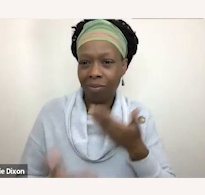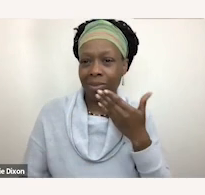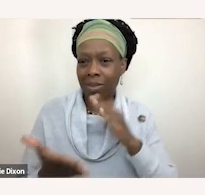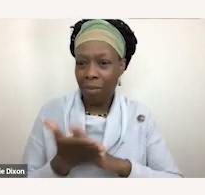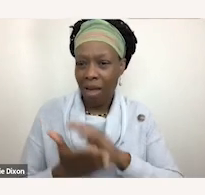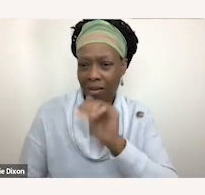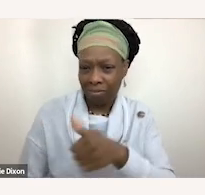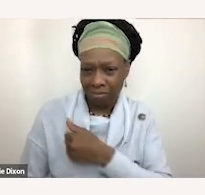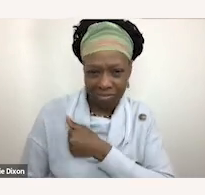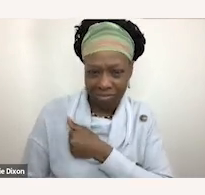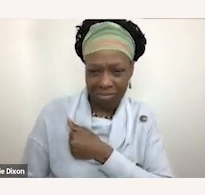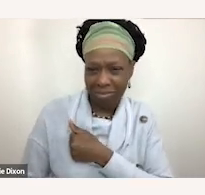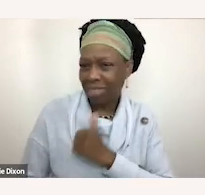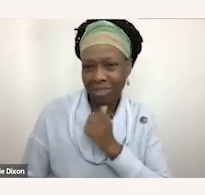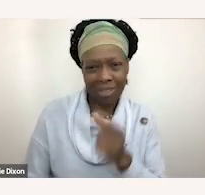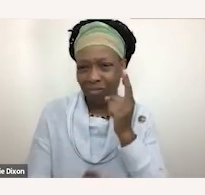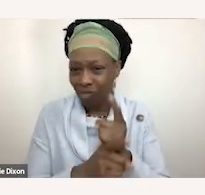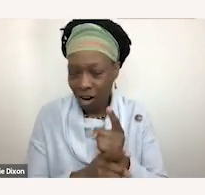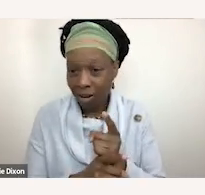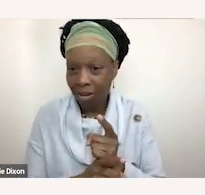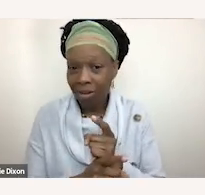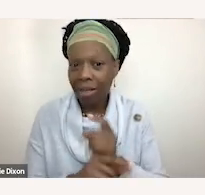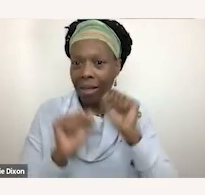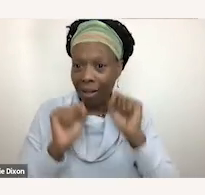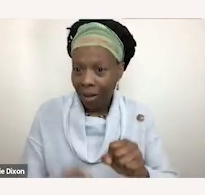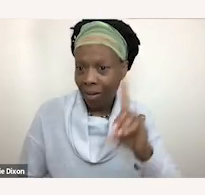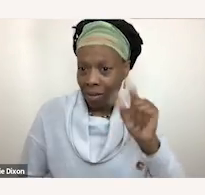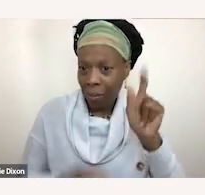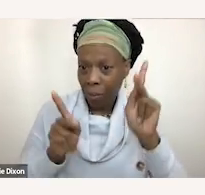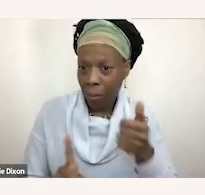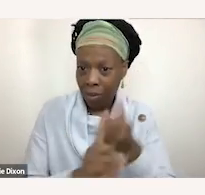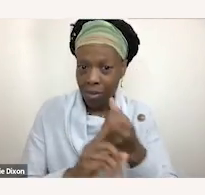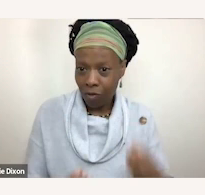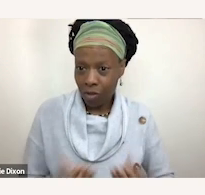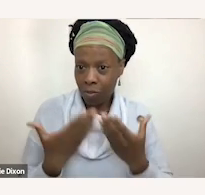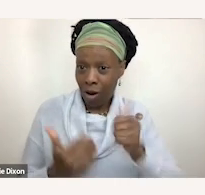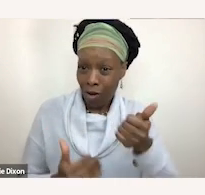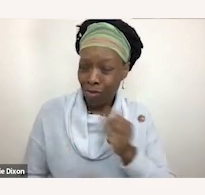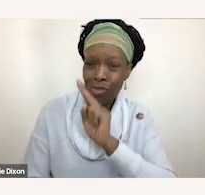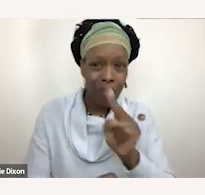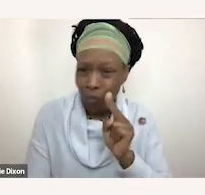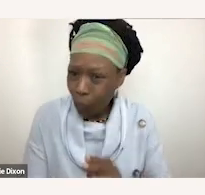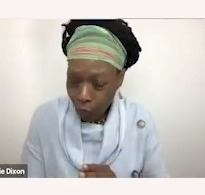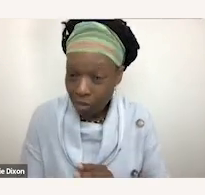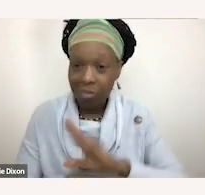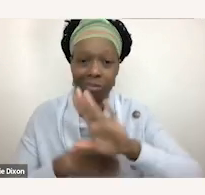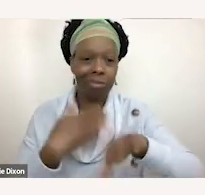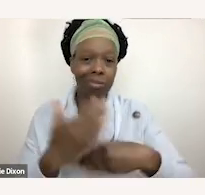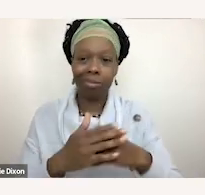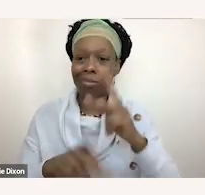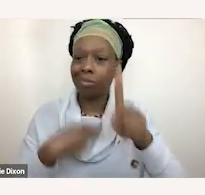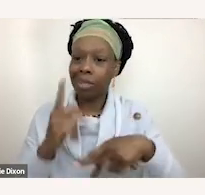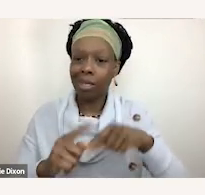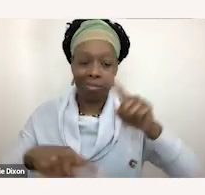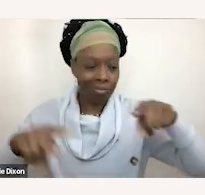Can disabled people be inspirational? Of course. All kinds of disabled people do truly inspirational things on the daily.